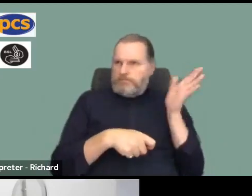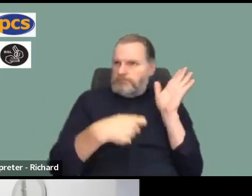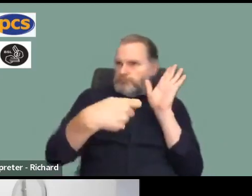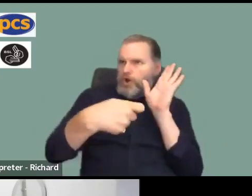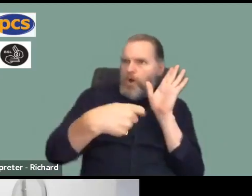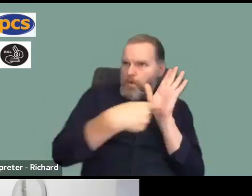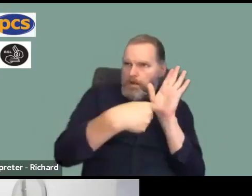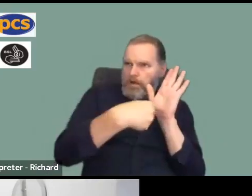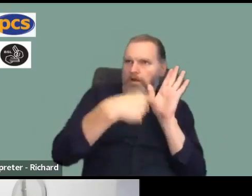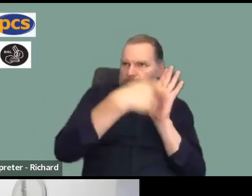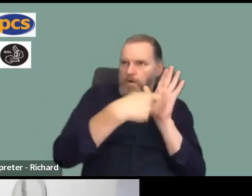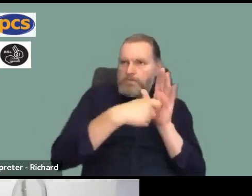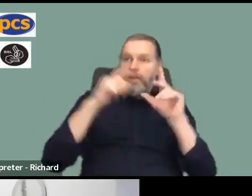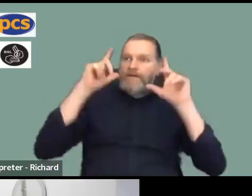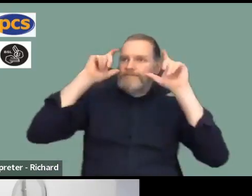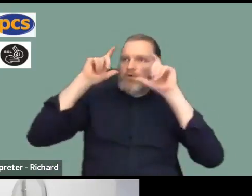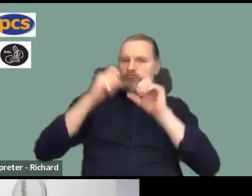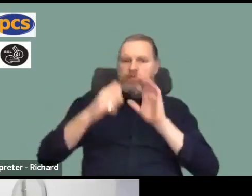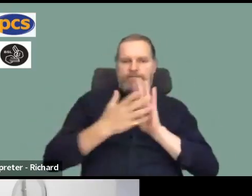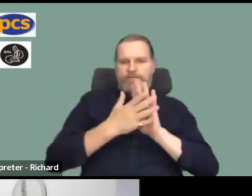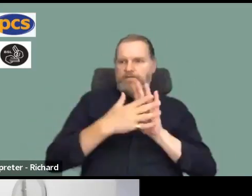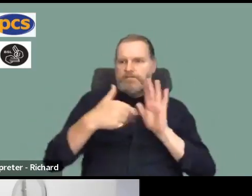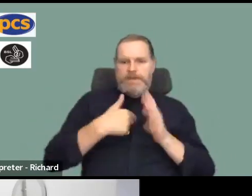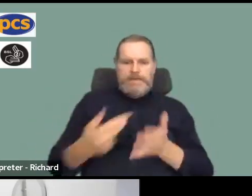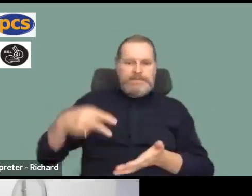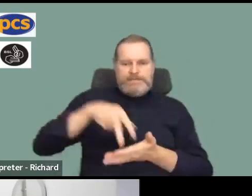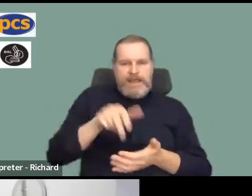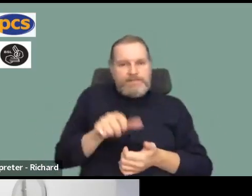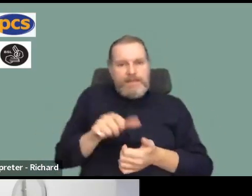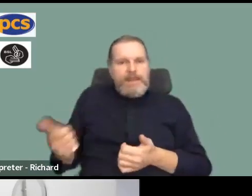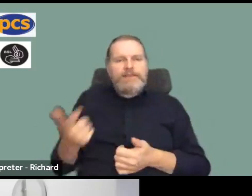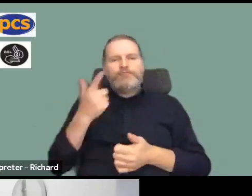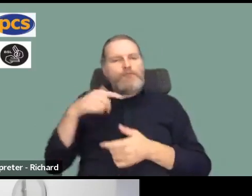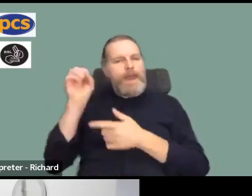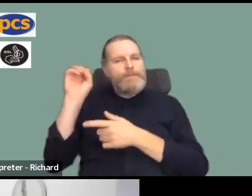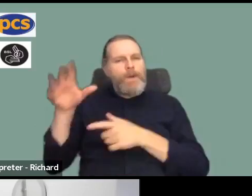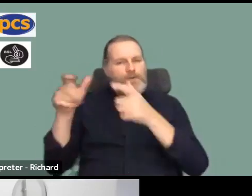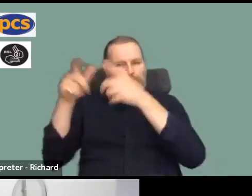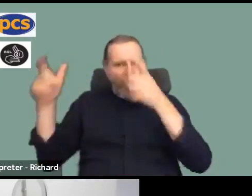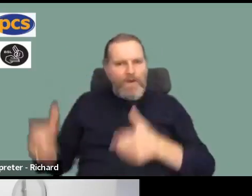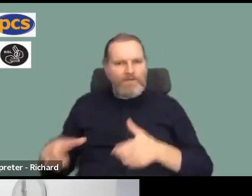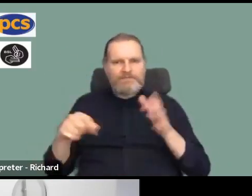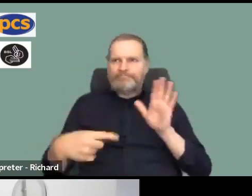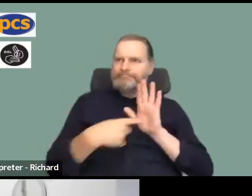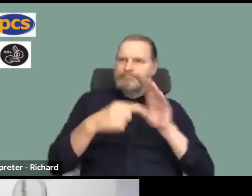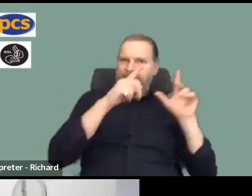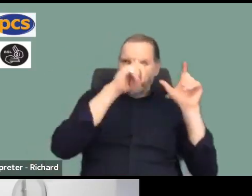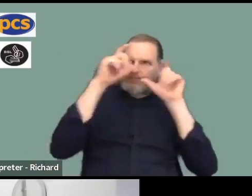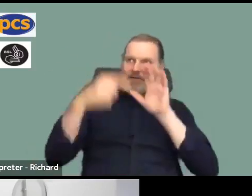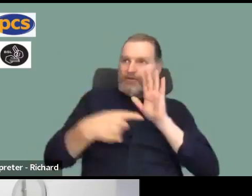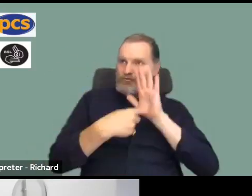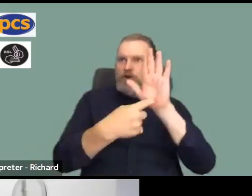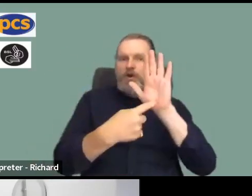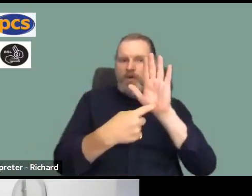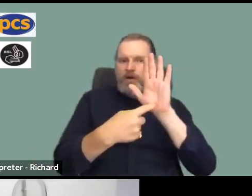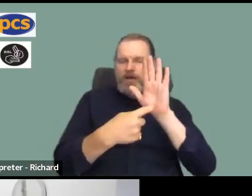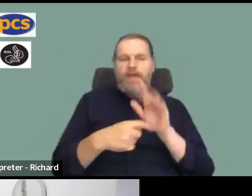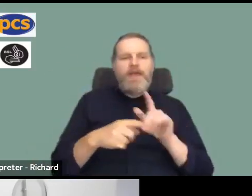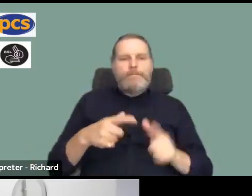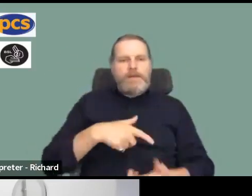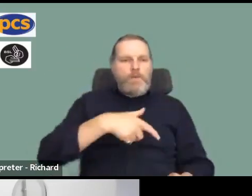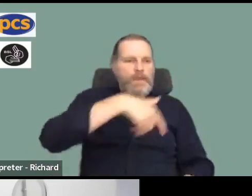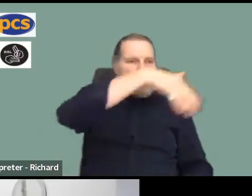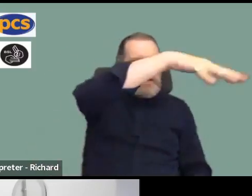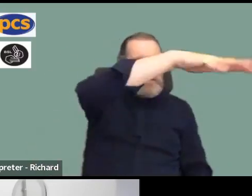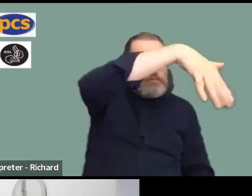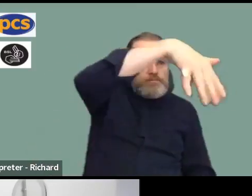people that you're voting, then we can try and find ways of people doing it collectively. But the law is so tight that if you